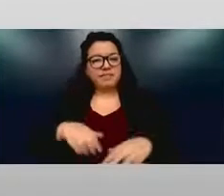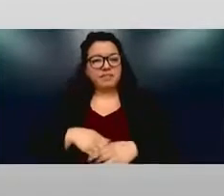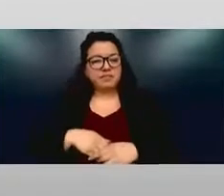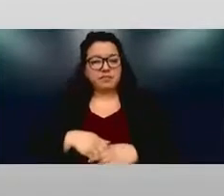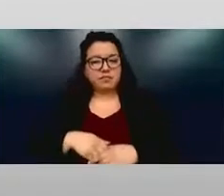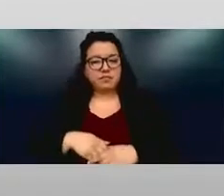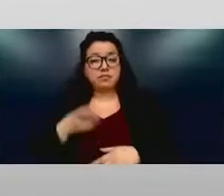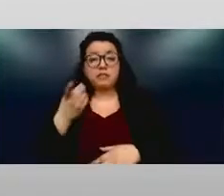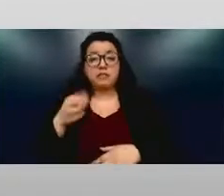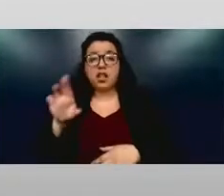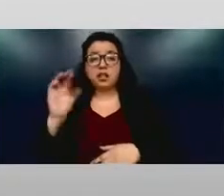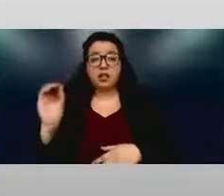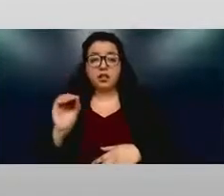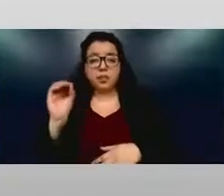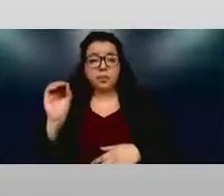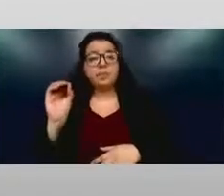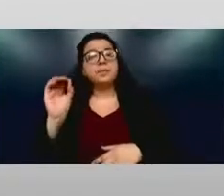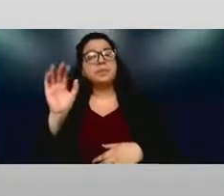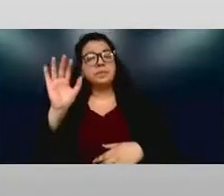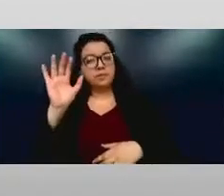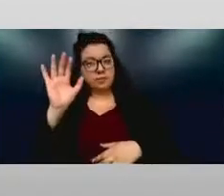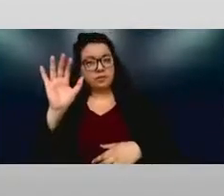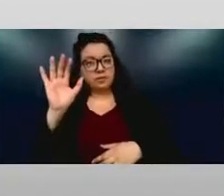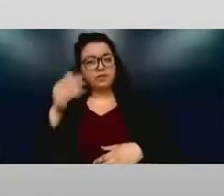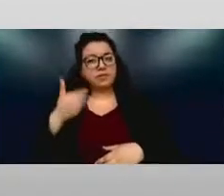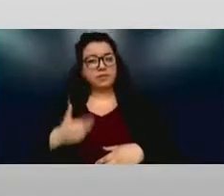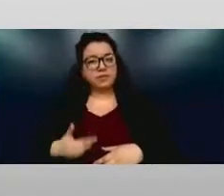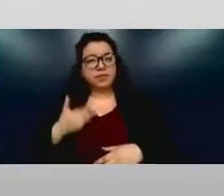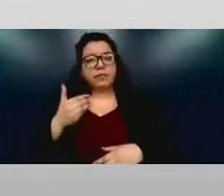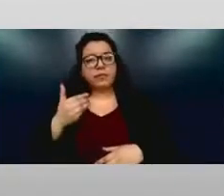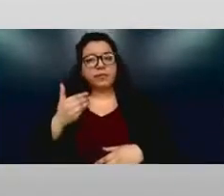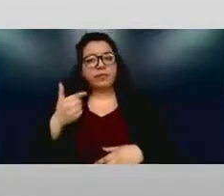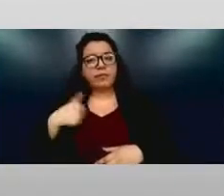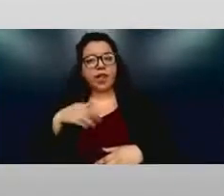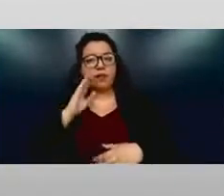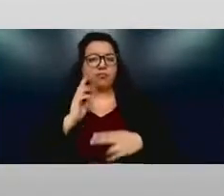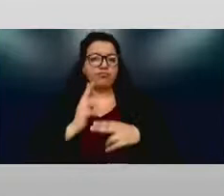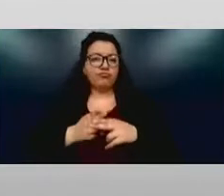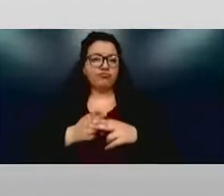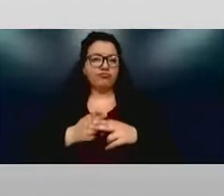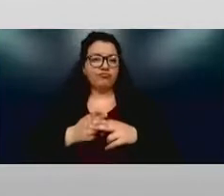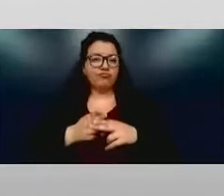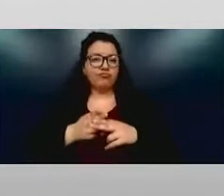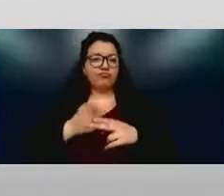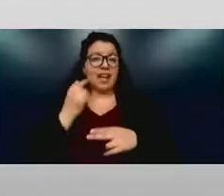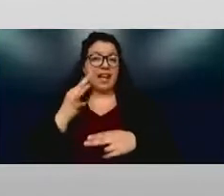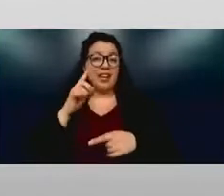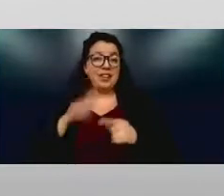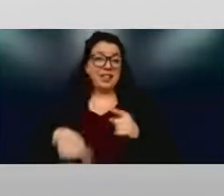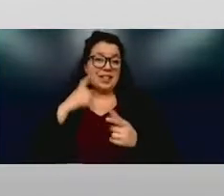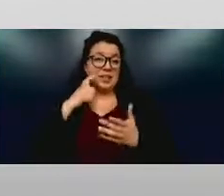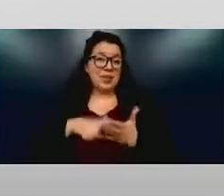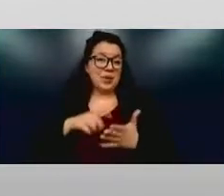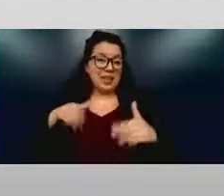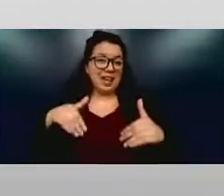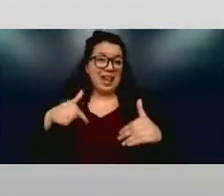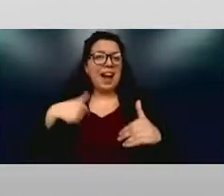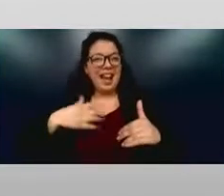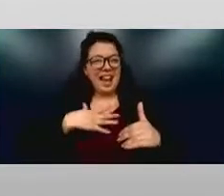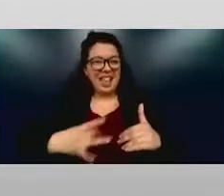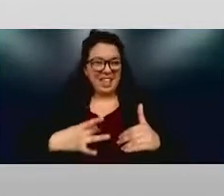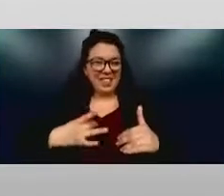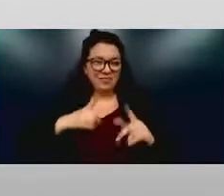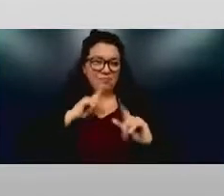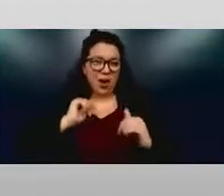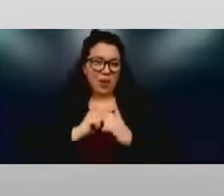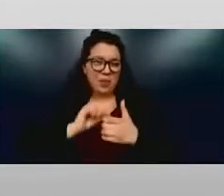So I'll chime in, this is fairly speaking, and if you can't tell yet, I like sort of giving responses in story form. I